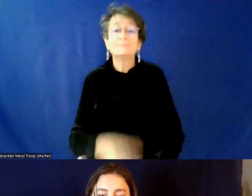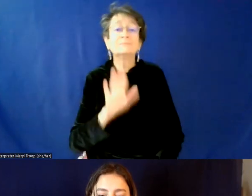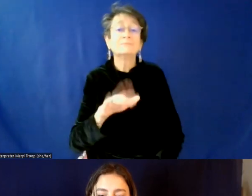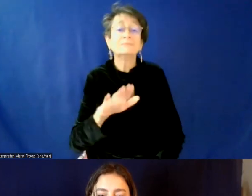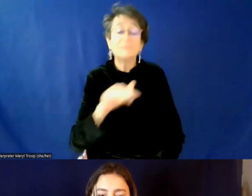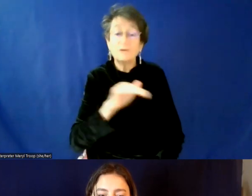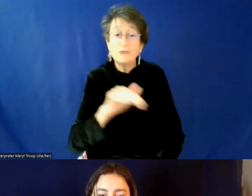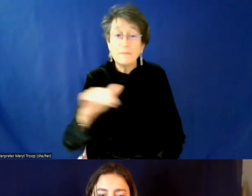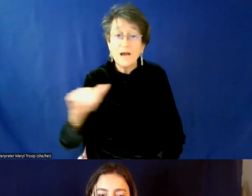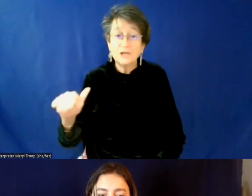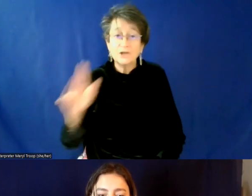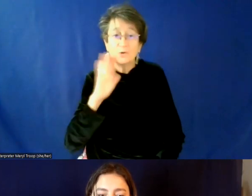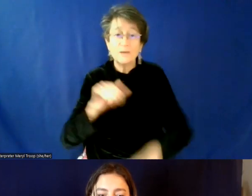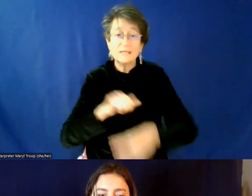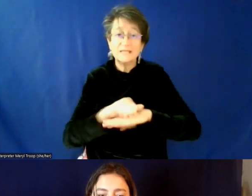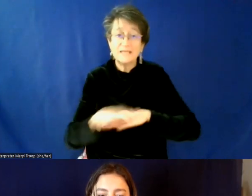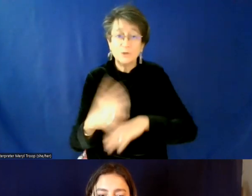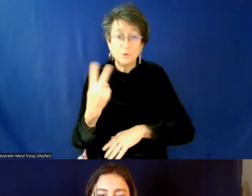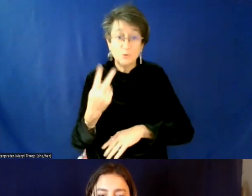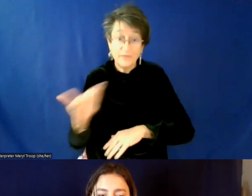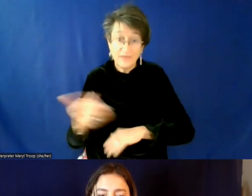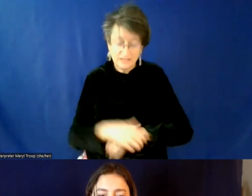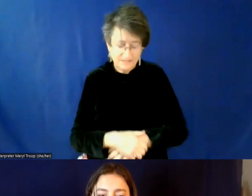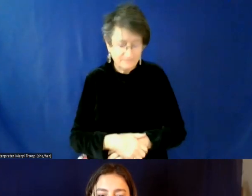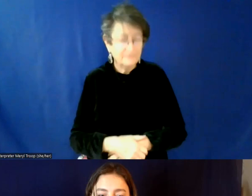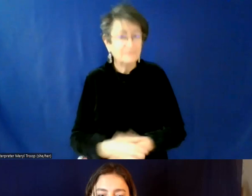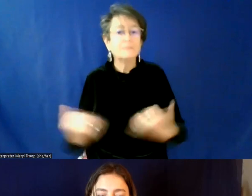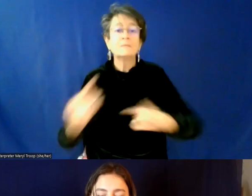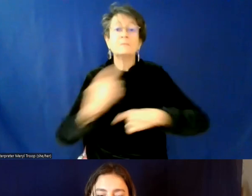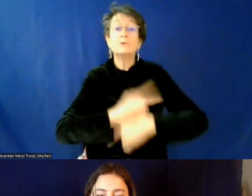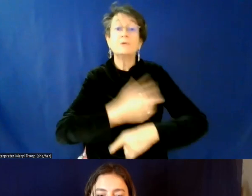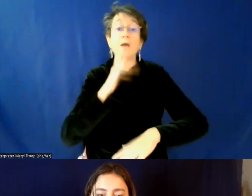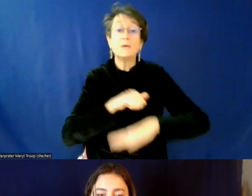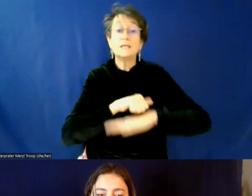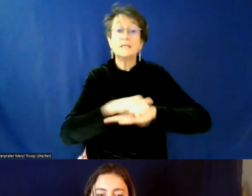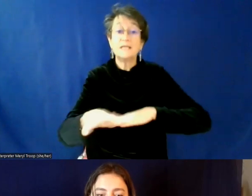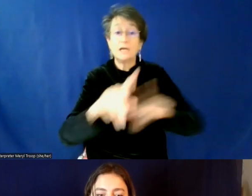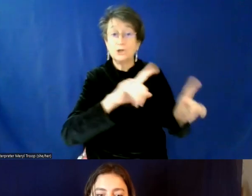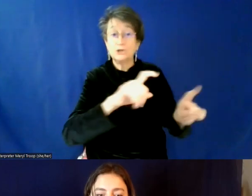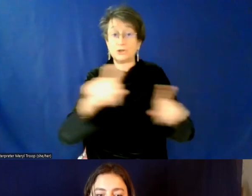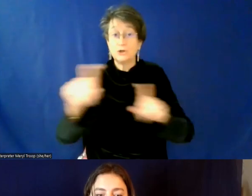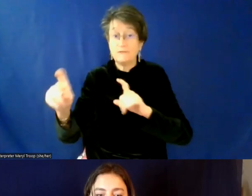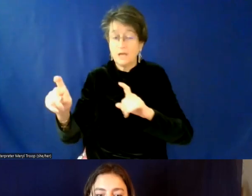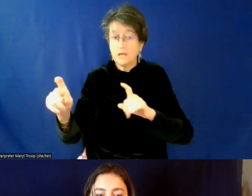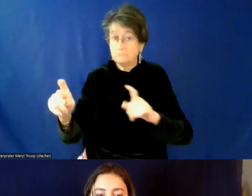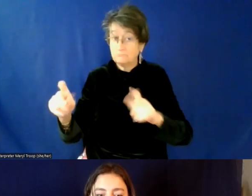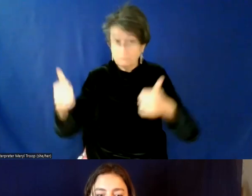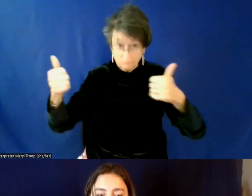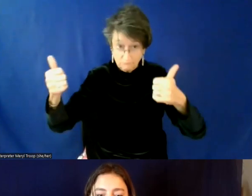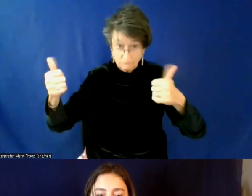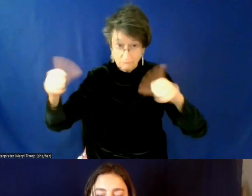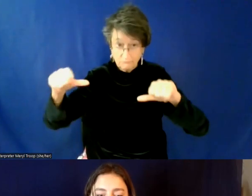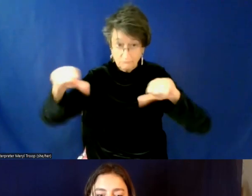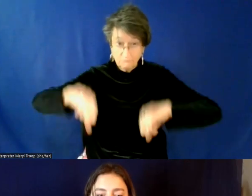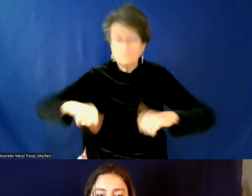we will send out two things to you today. We're going to send you all a survey to find out how did you like this, um,